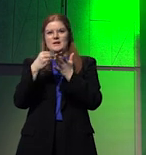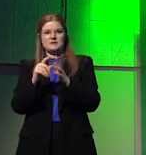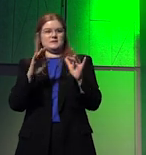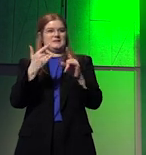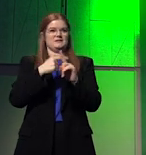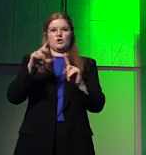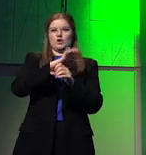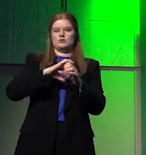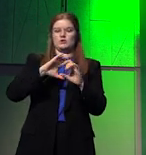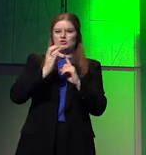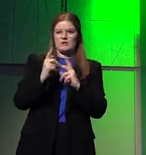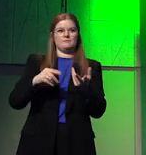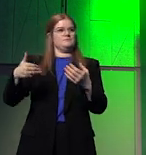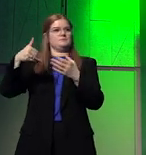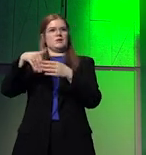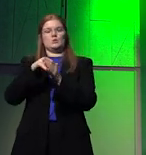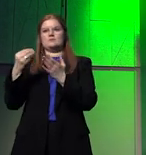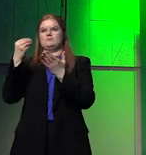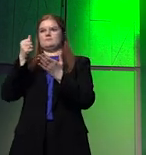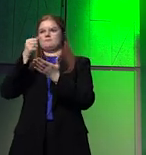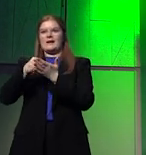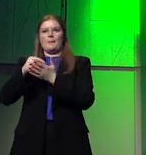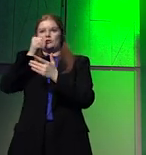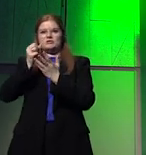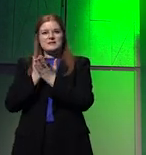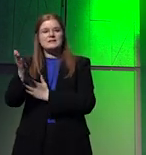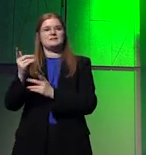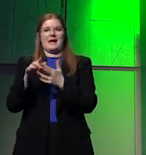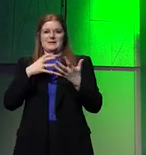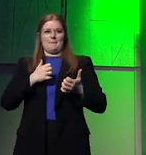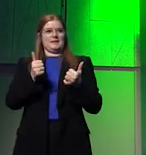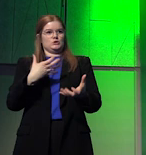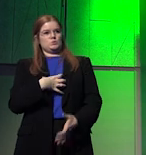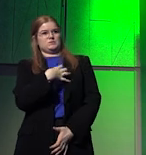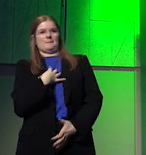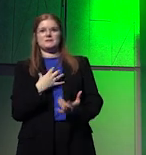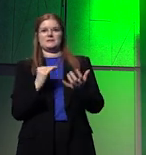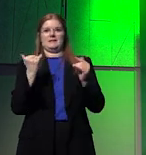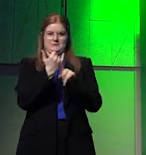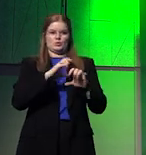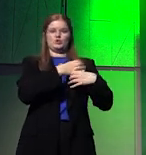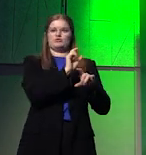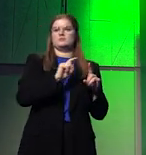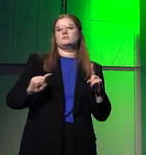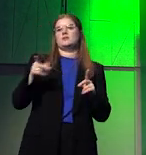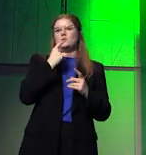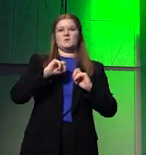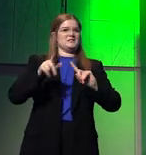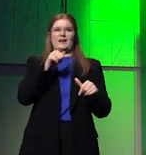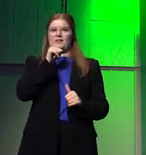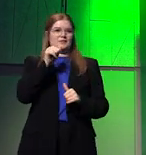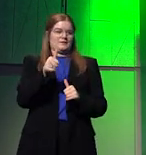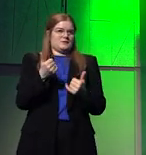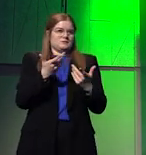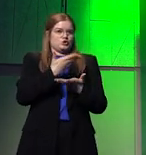in these countries, that include economic resilience and adaptive capacities within those countries. We're still not